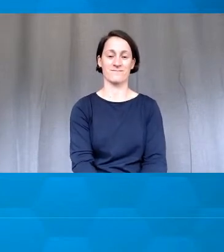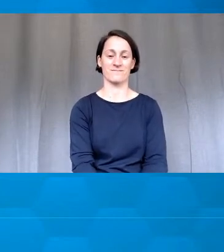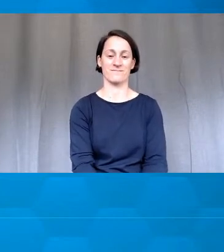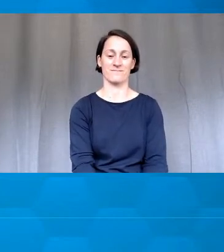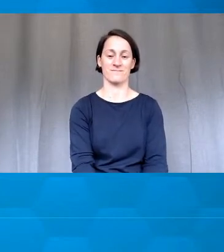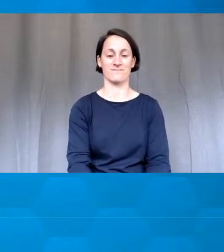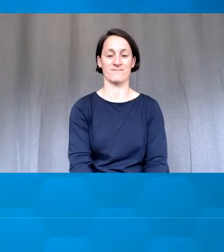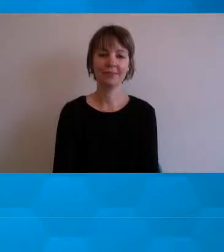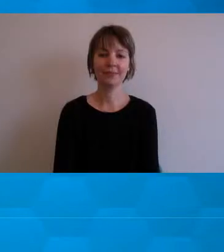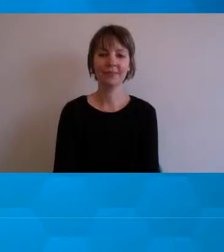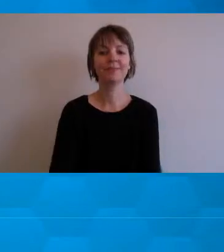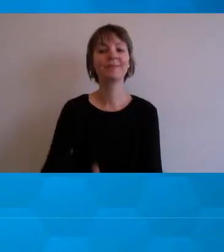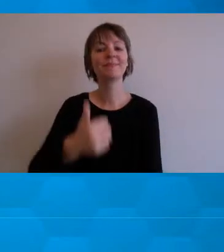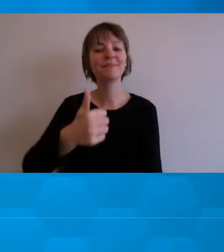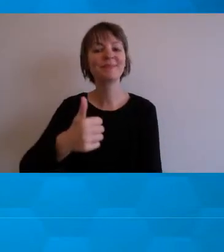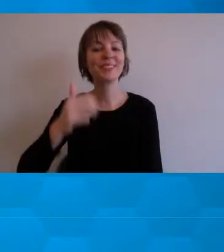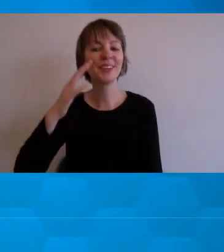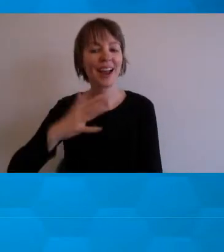Good afternoon.